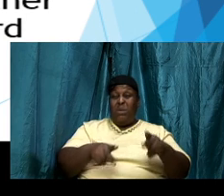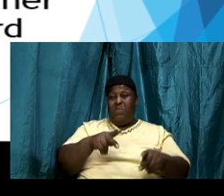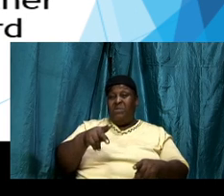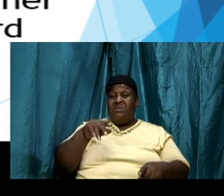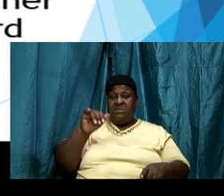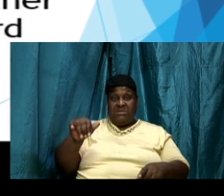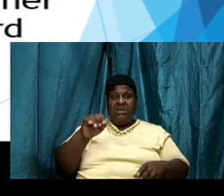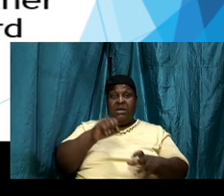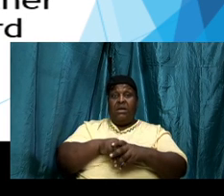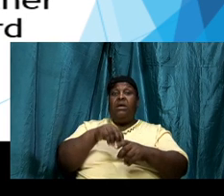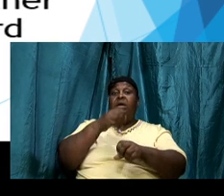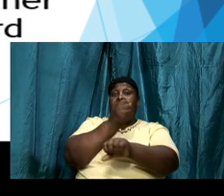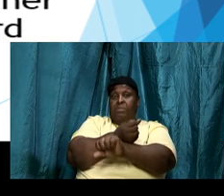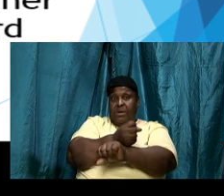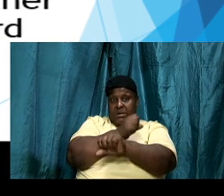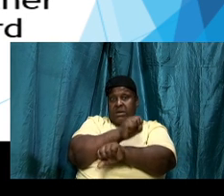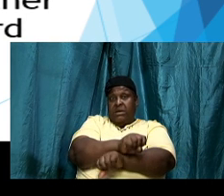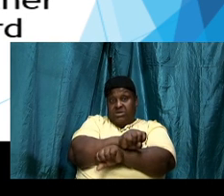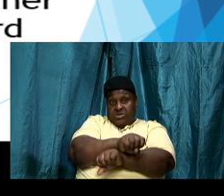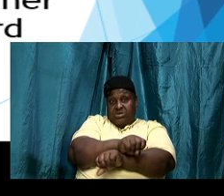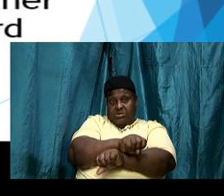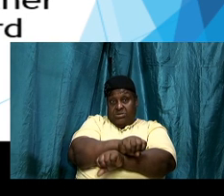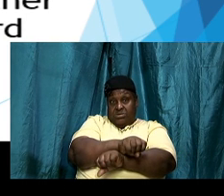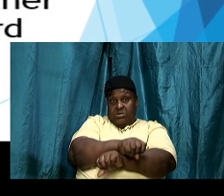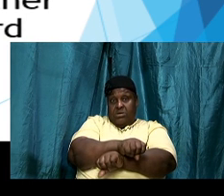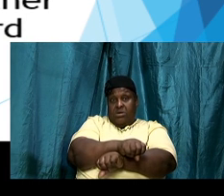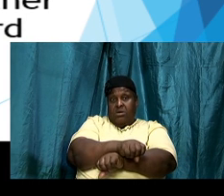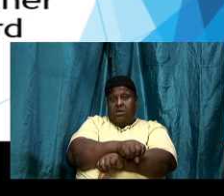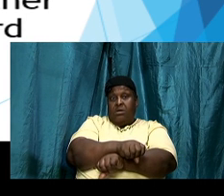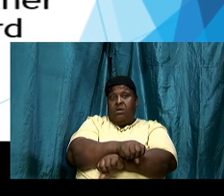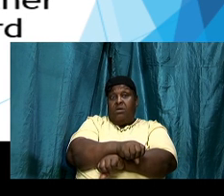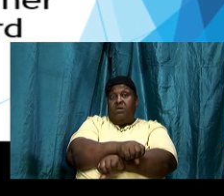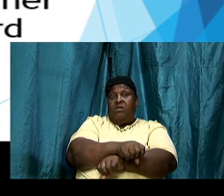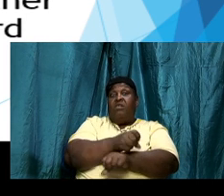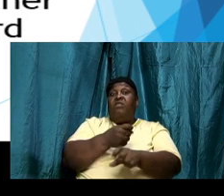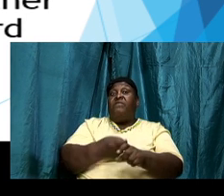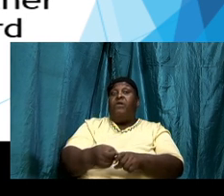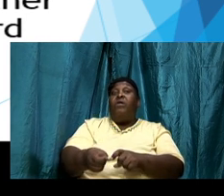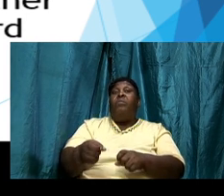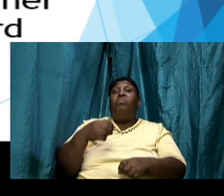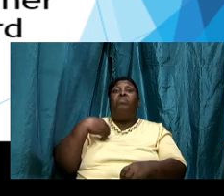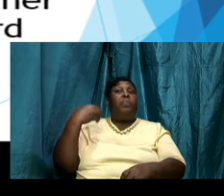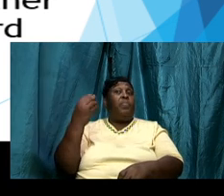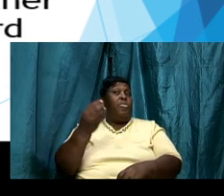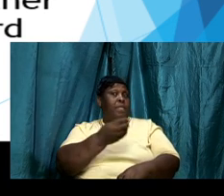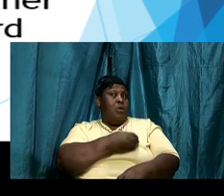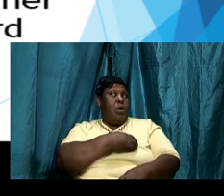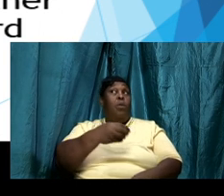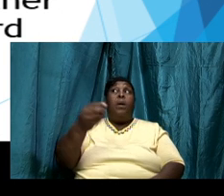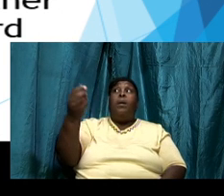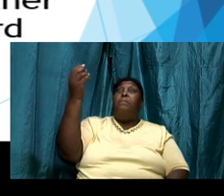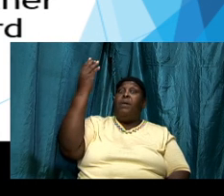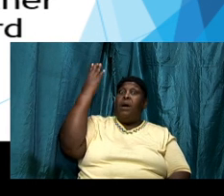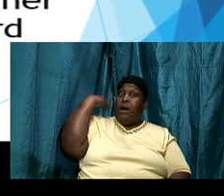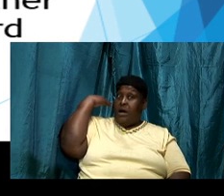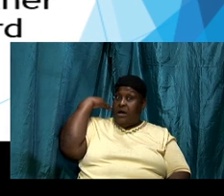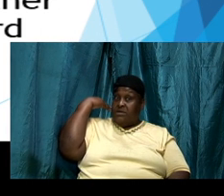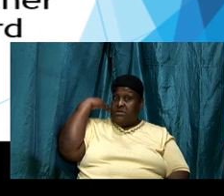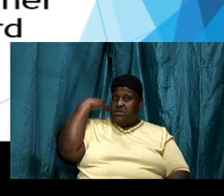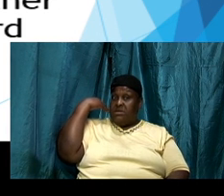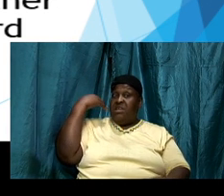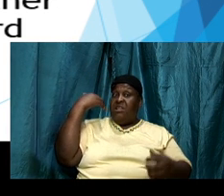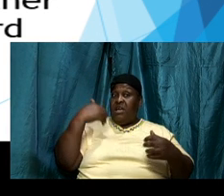thing 10 years later the past could can easily come back and have people on the